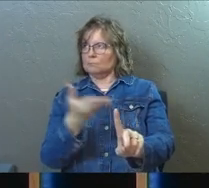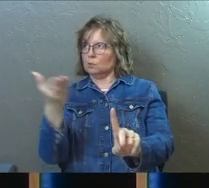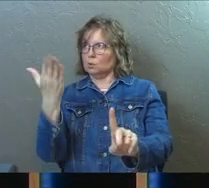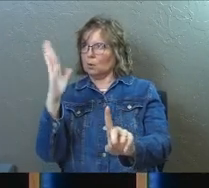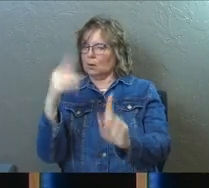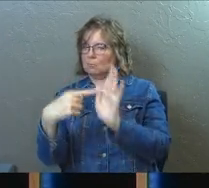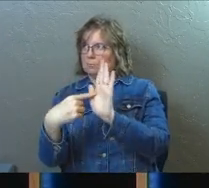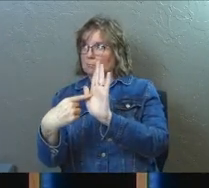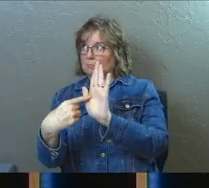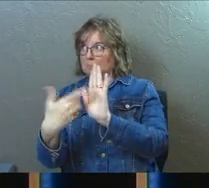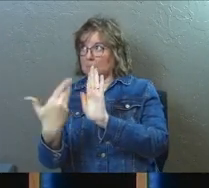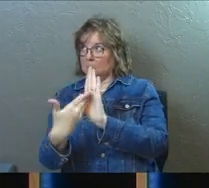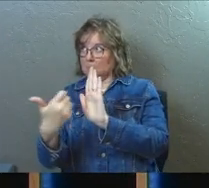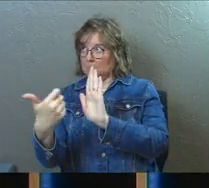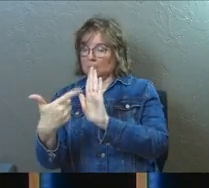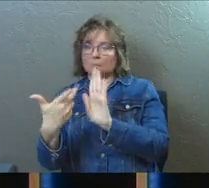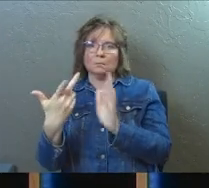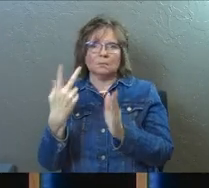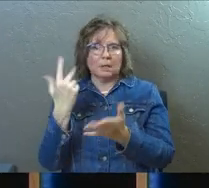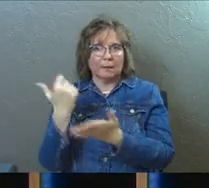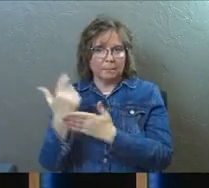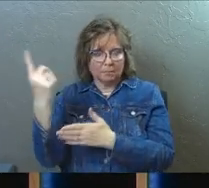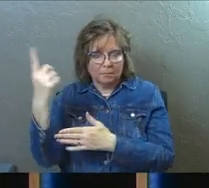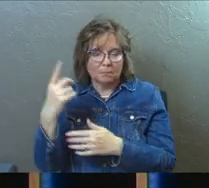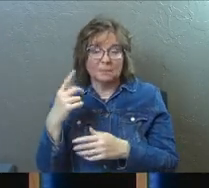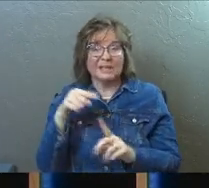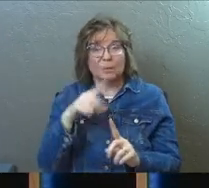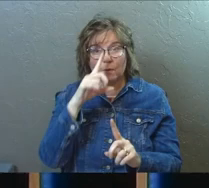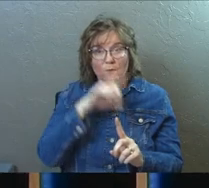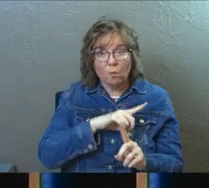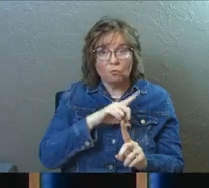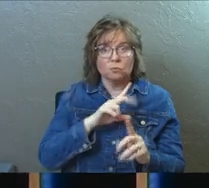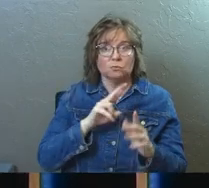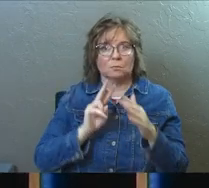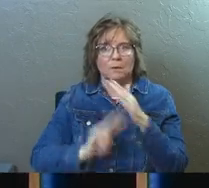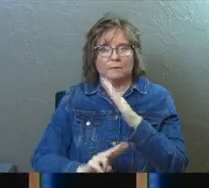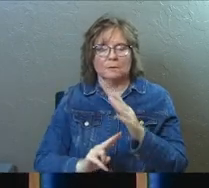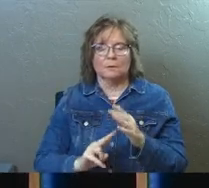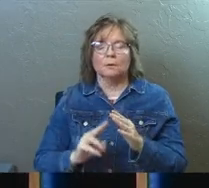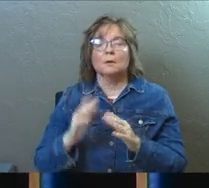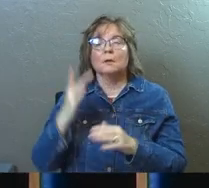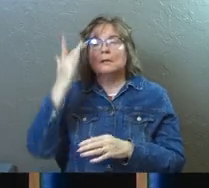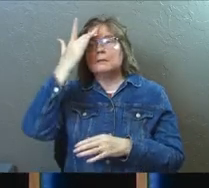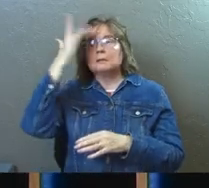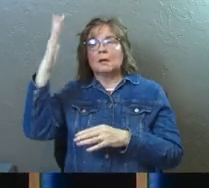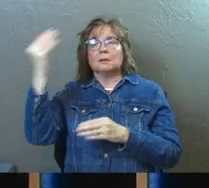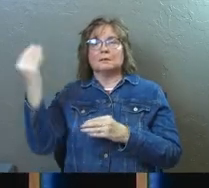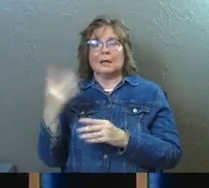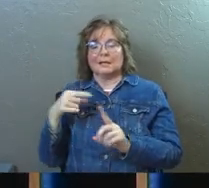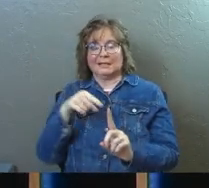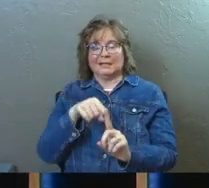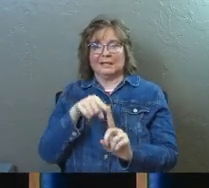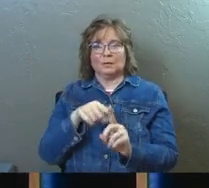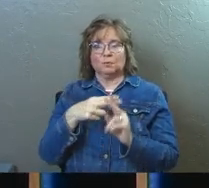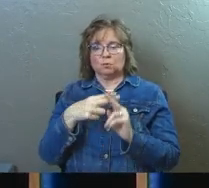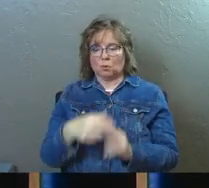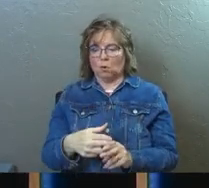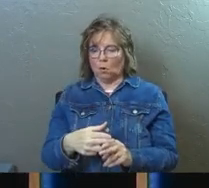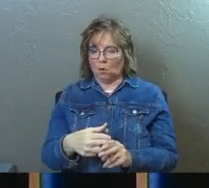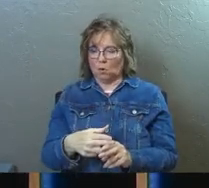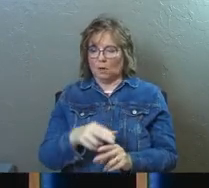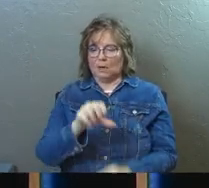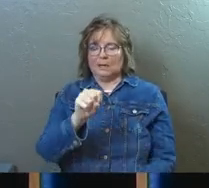Spirit about that. So he was a false prophet. Scholars tell us he was something that we call a syncretist.